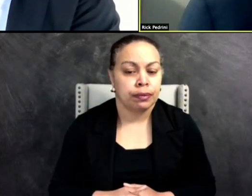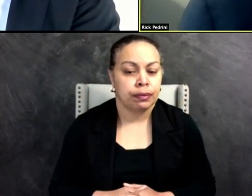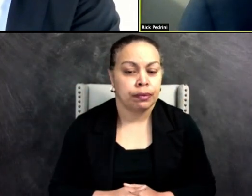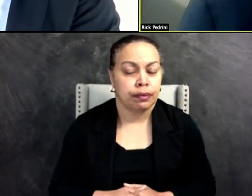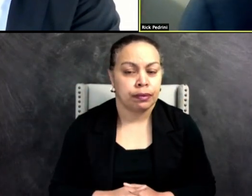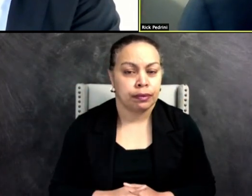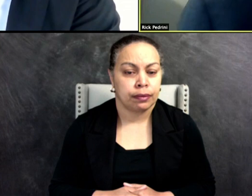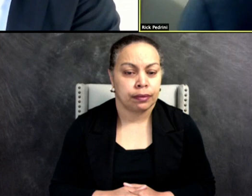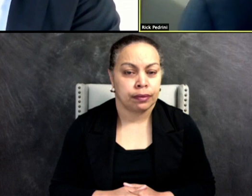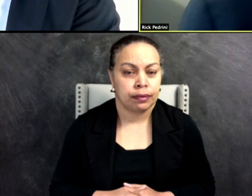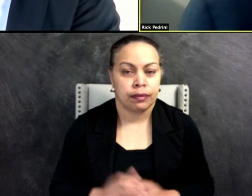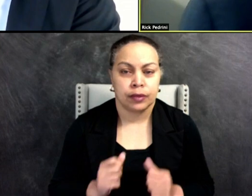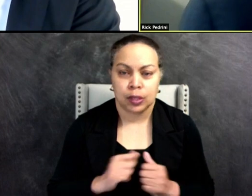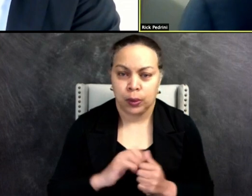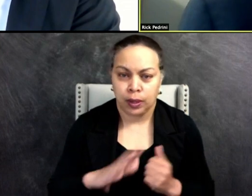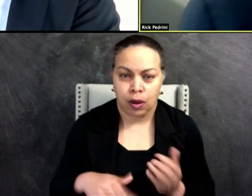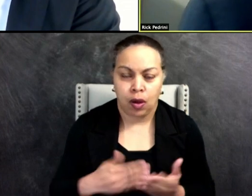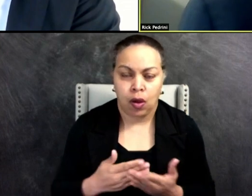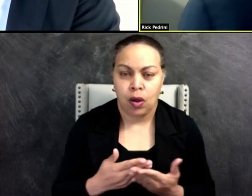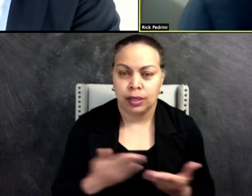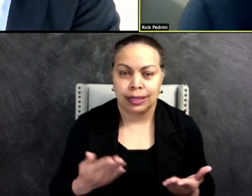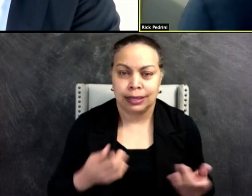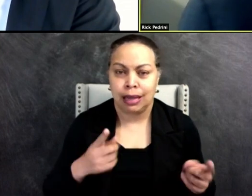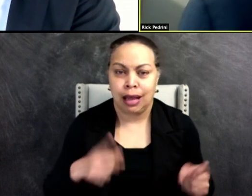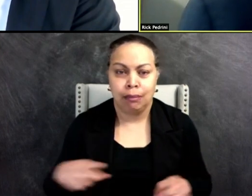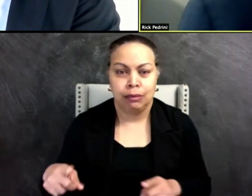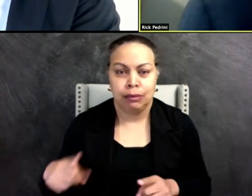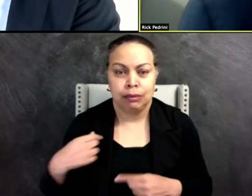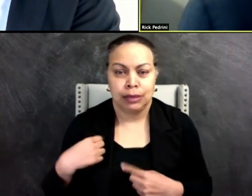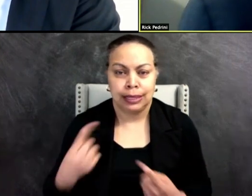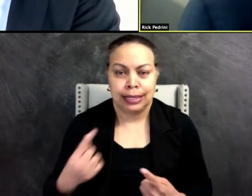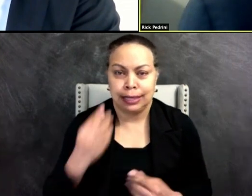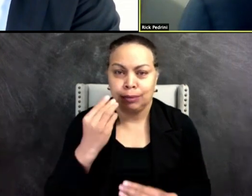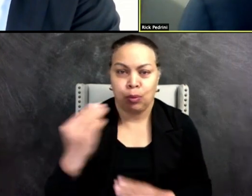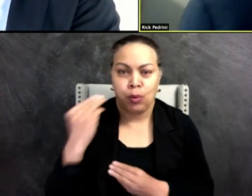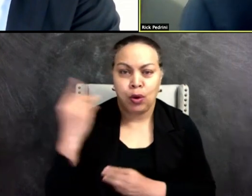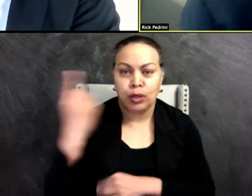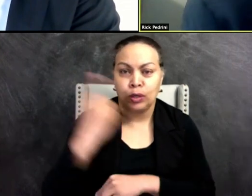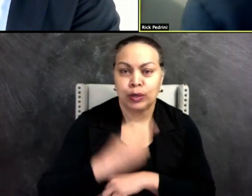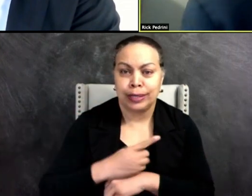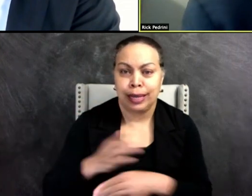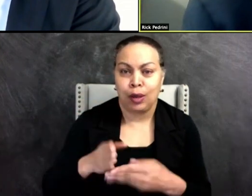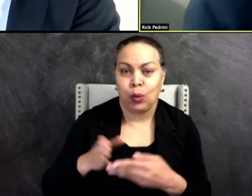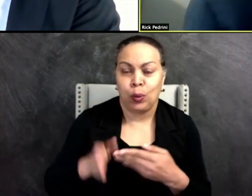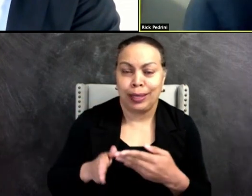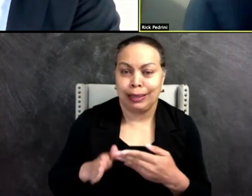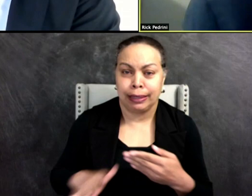with, with all the things that have happened since Memorial Day weekend in the country,